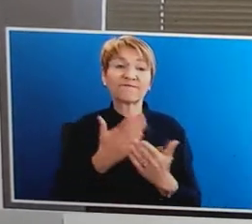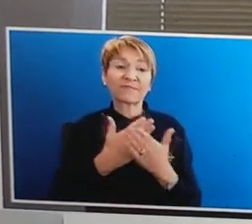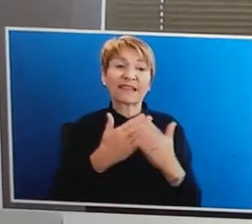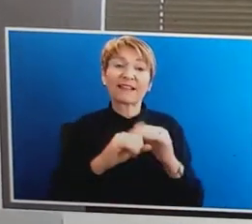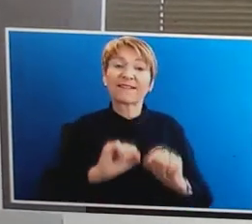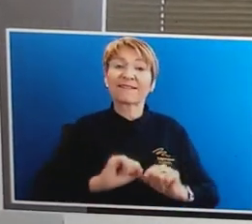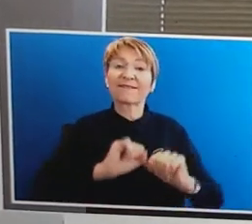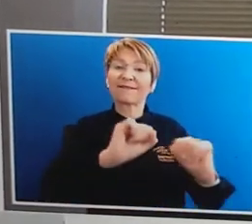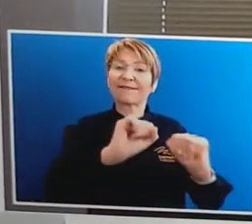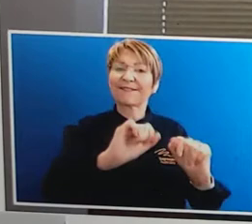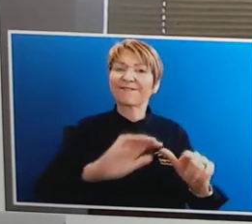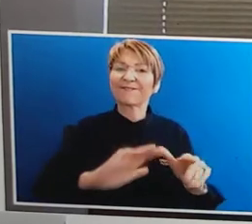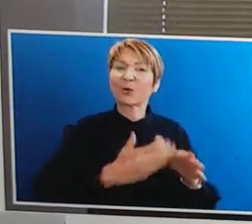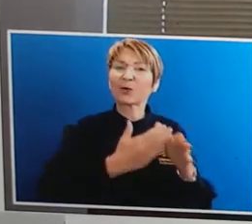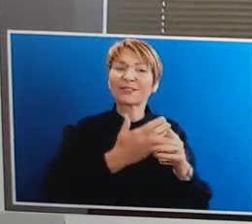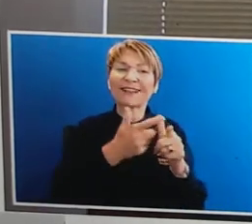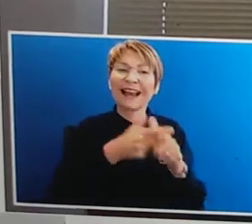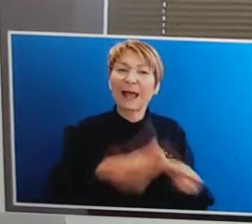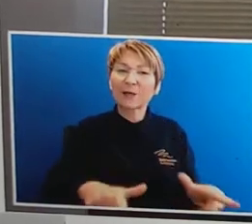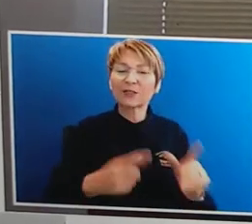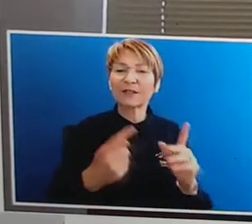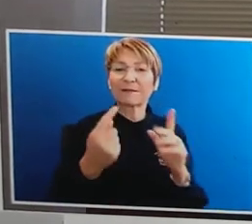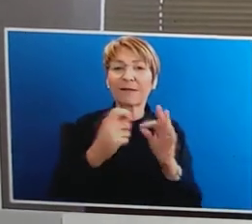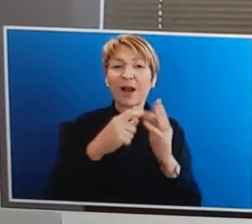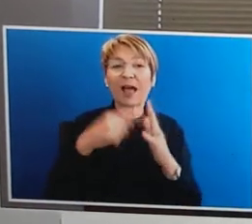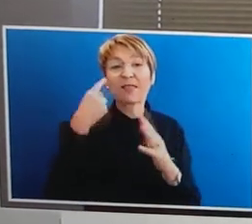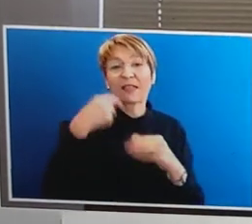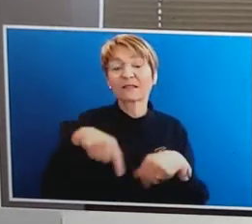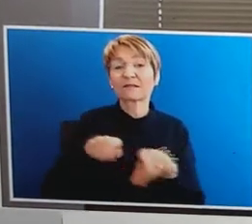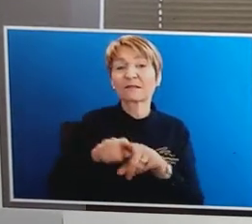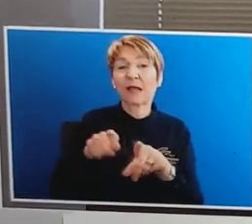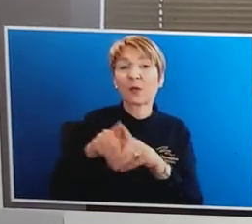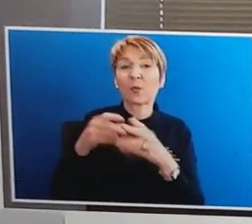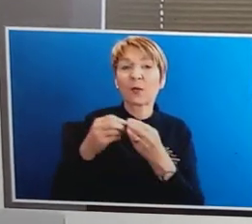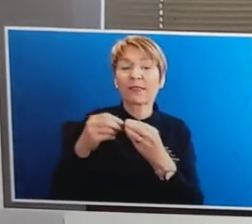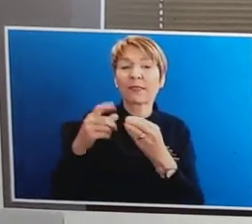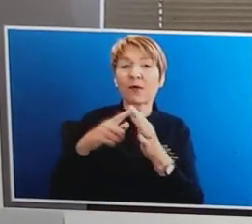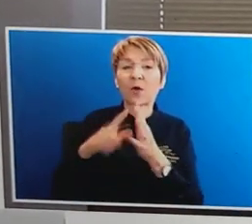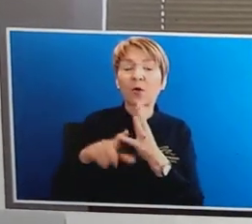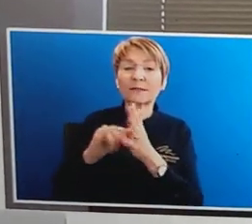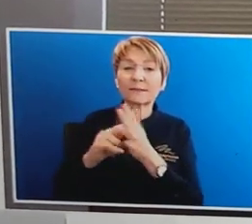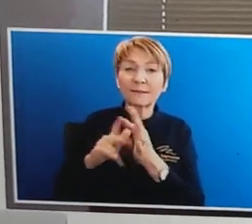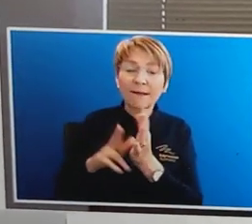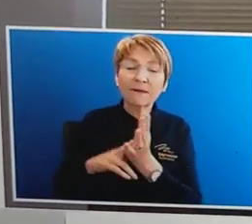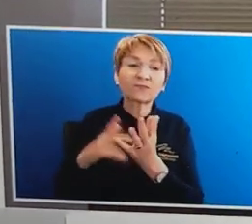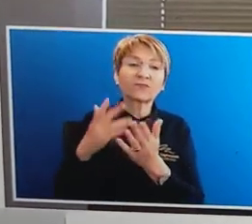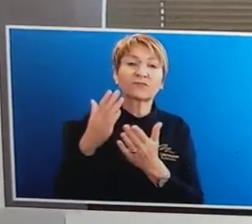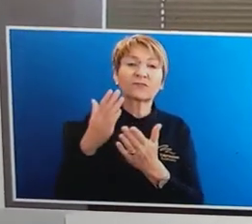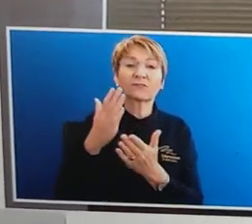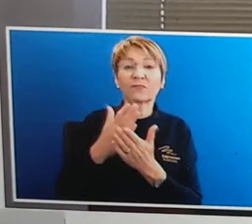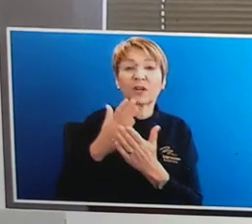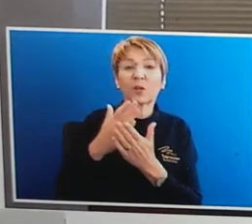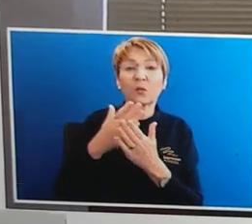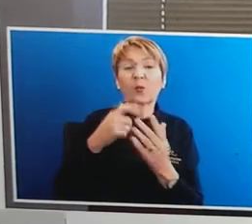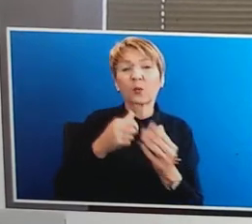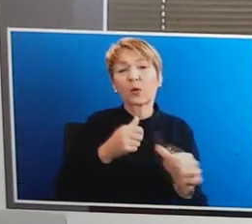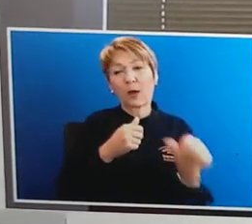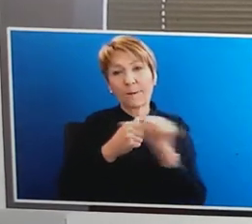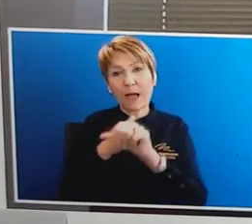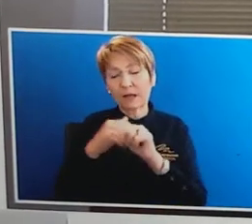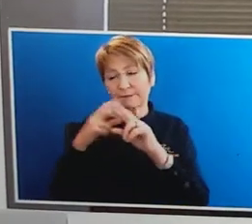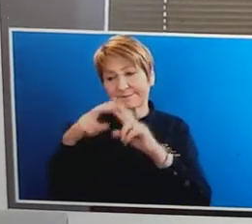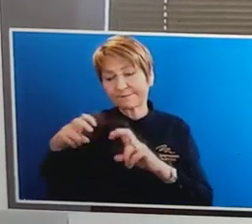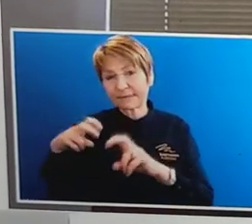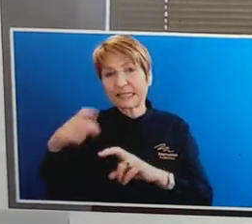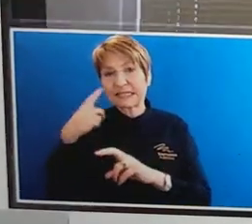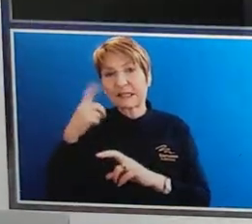But more importantly, I think that would equally apply to Auslan. So we'll go back and have a look at that and see what more information